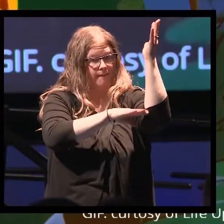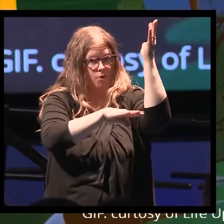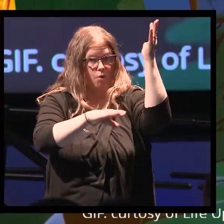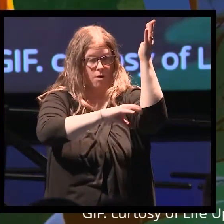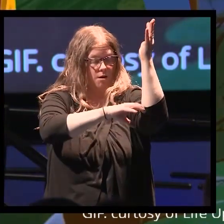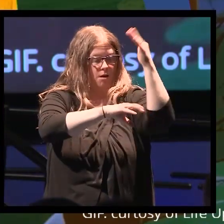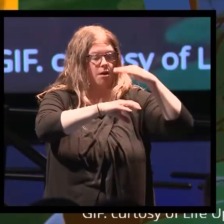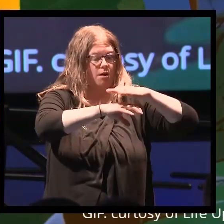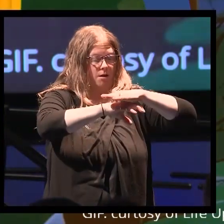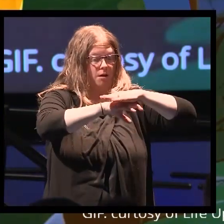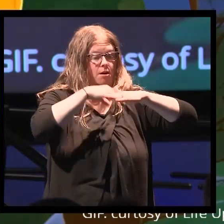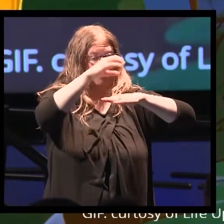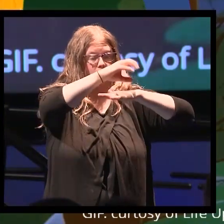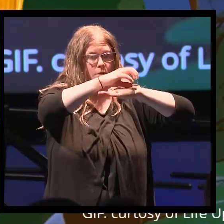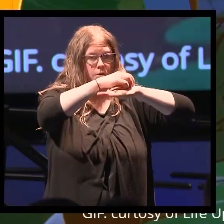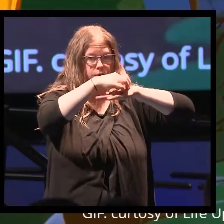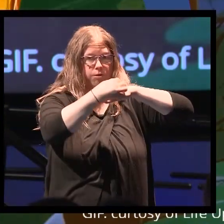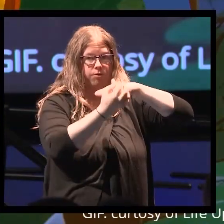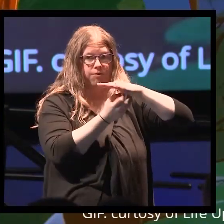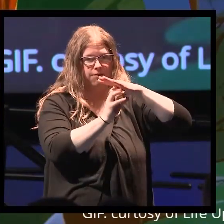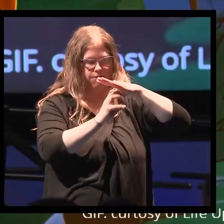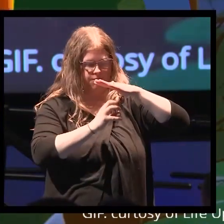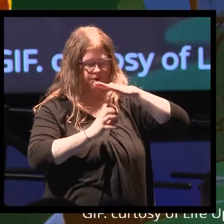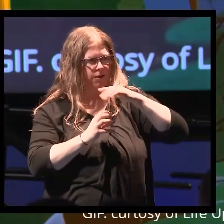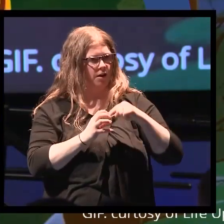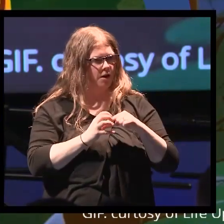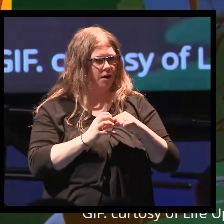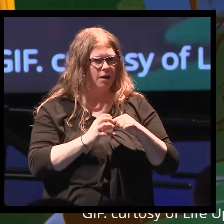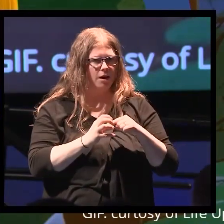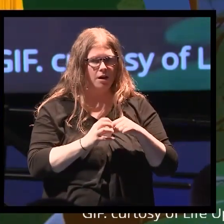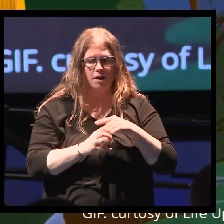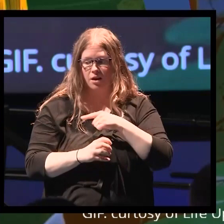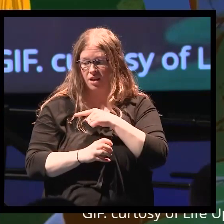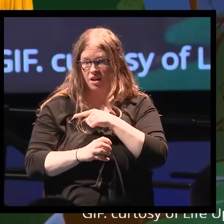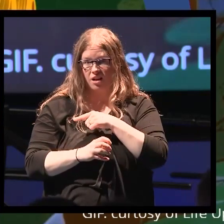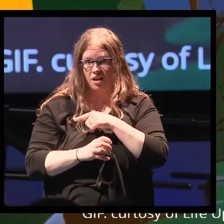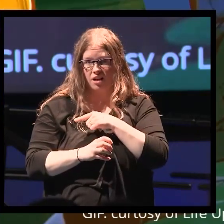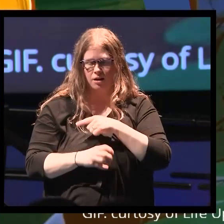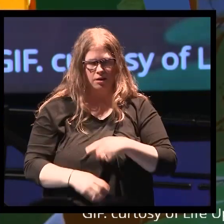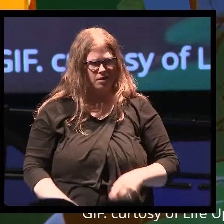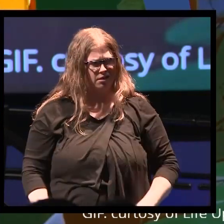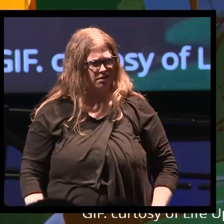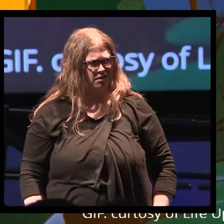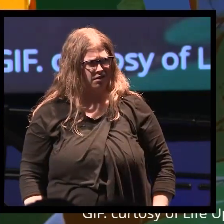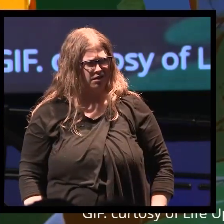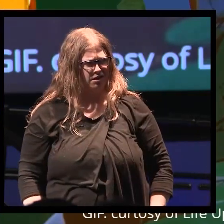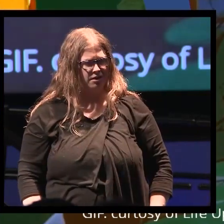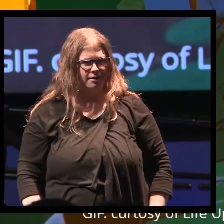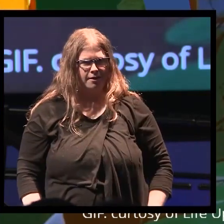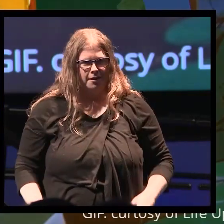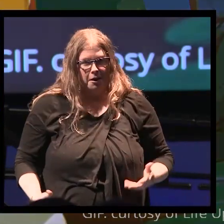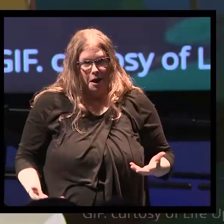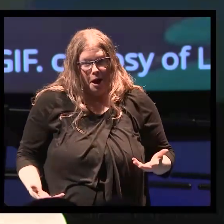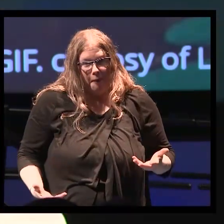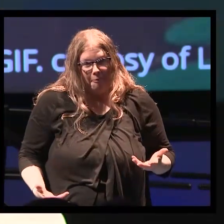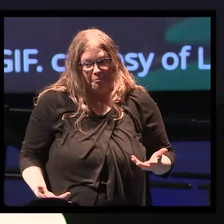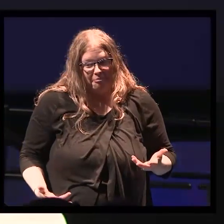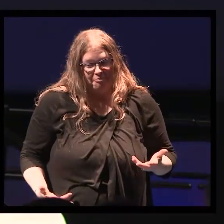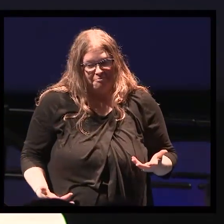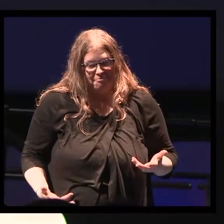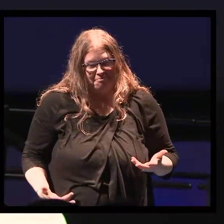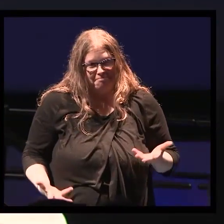was thoroughly unimpressed with my scientific explanations of the origin of Amber. So that wasn't going nowhere.